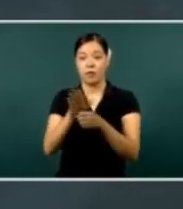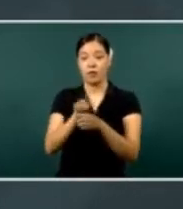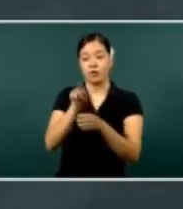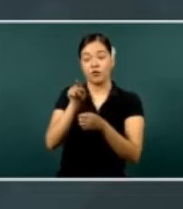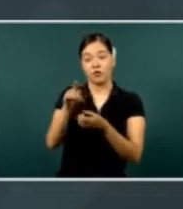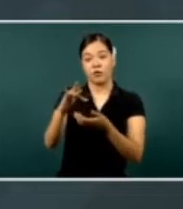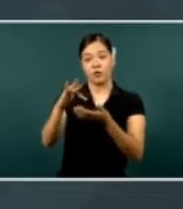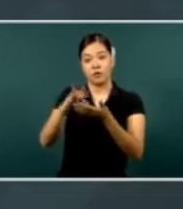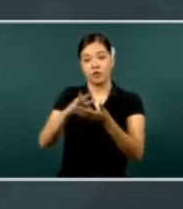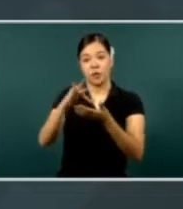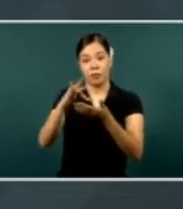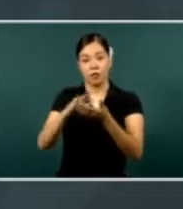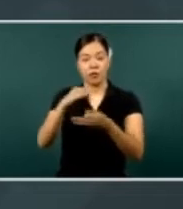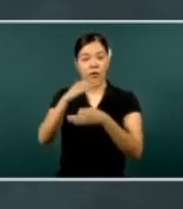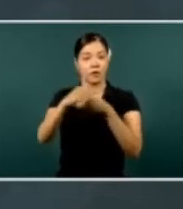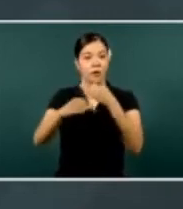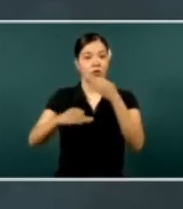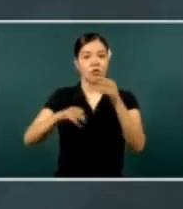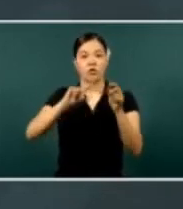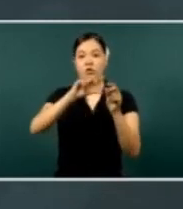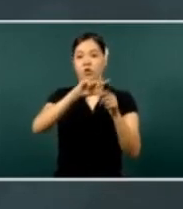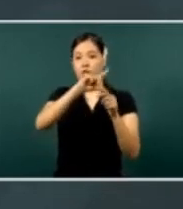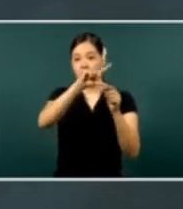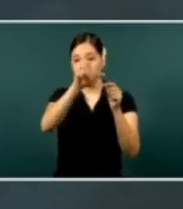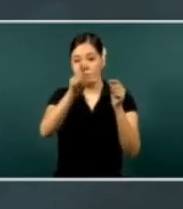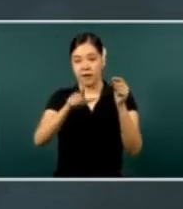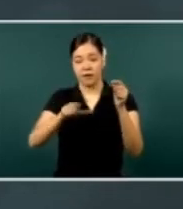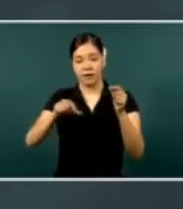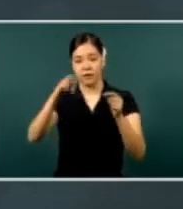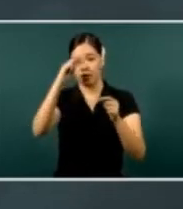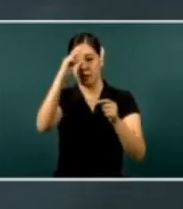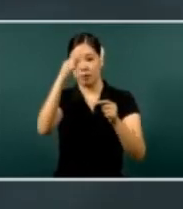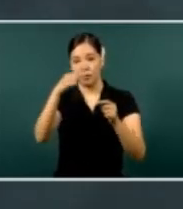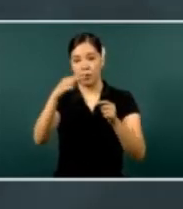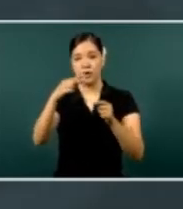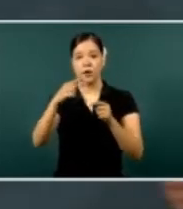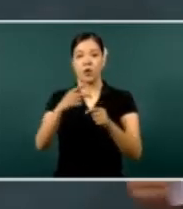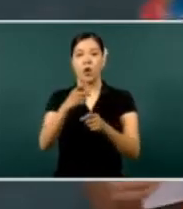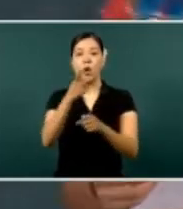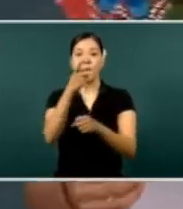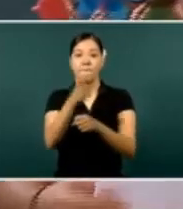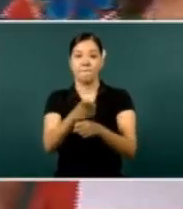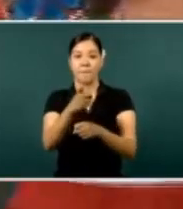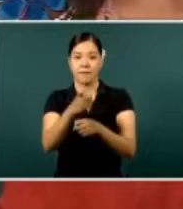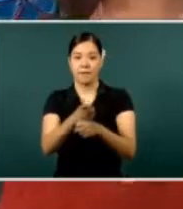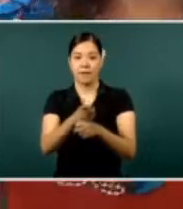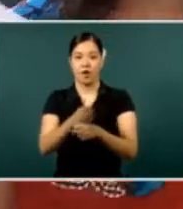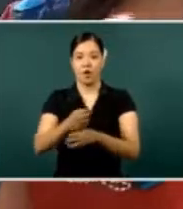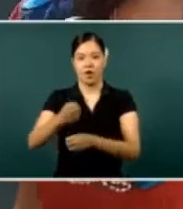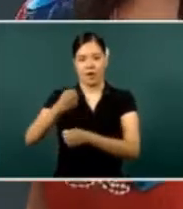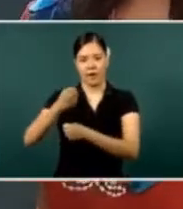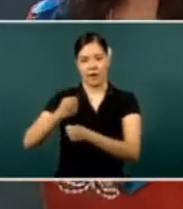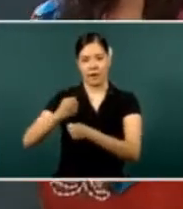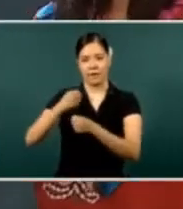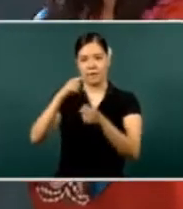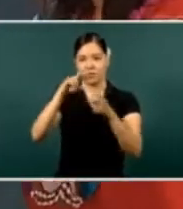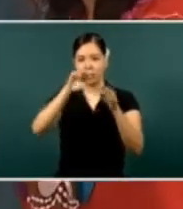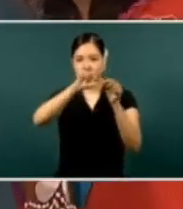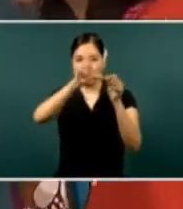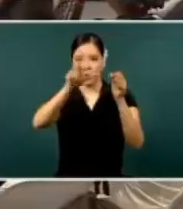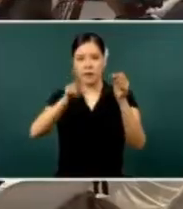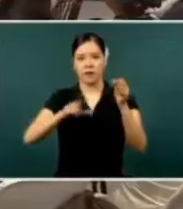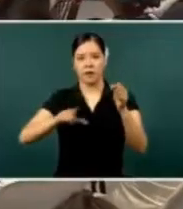of the government of Mexico. And starting with the backing of our Mexican army,